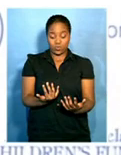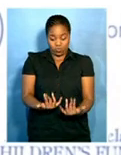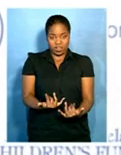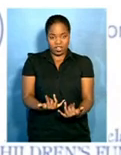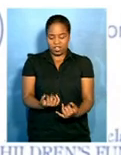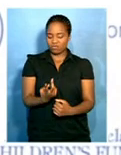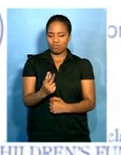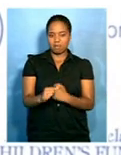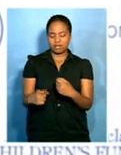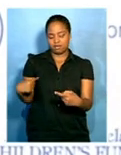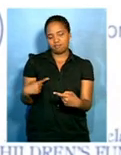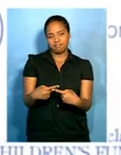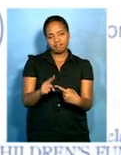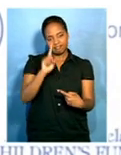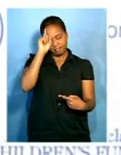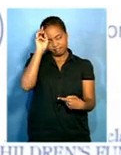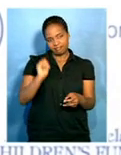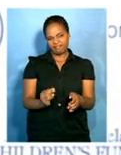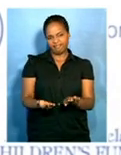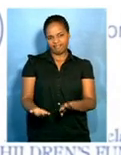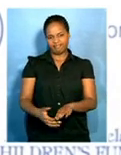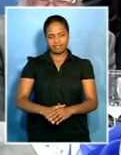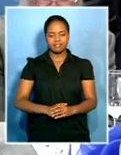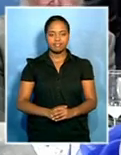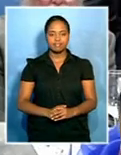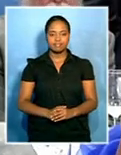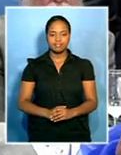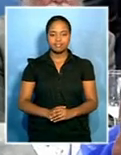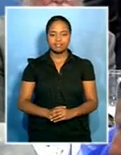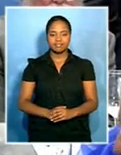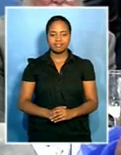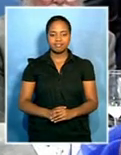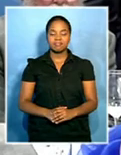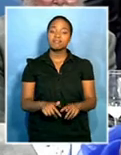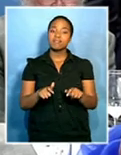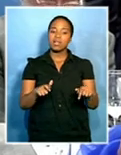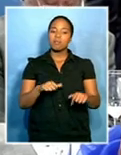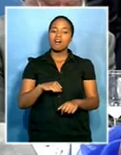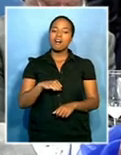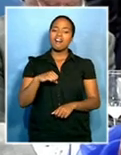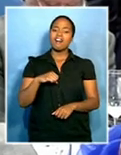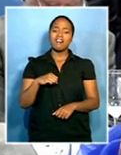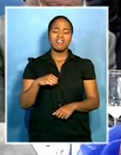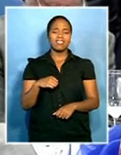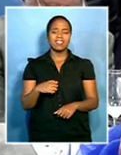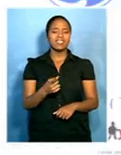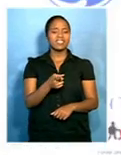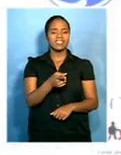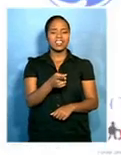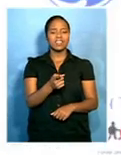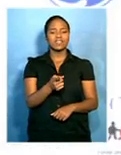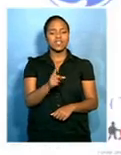after our beloved Madiba bade us farewell. A proud moment for the Nelson Mandela Children's Fund.